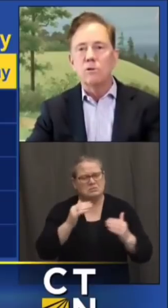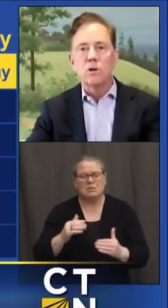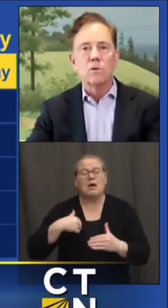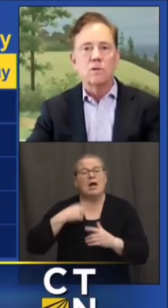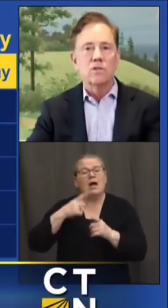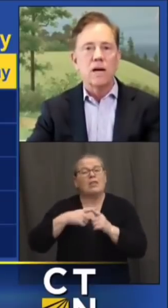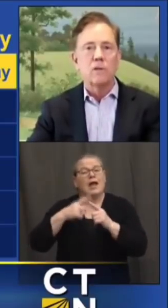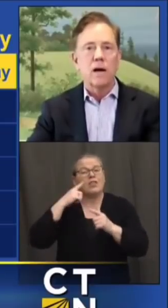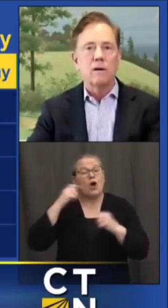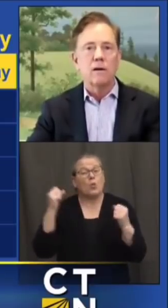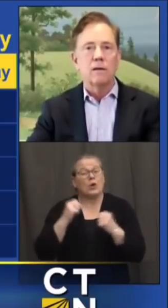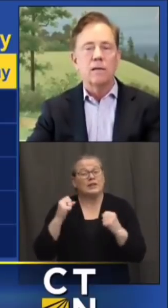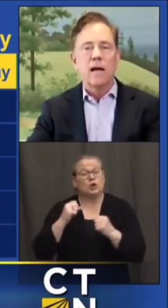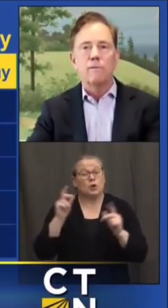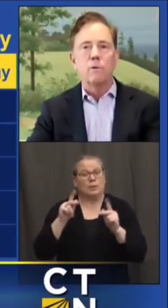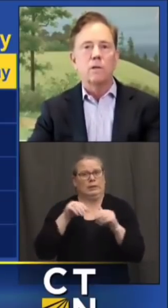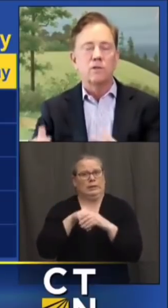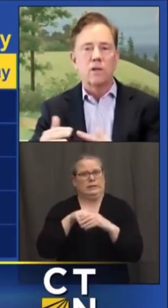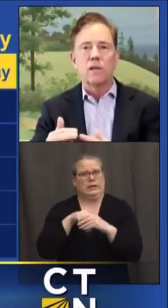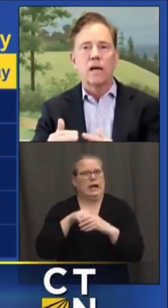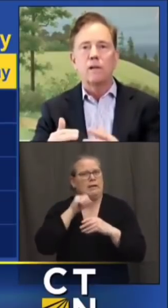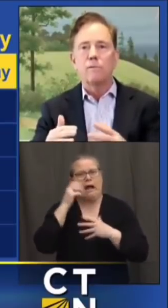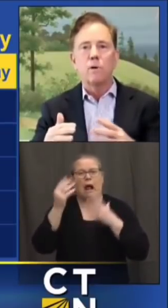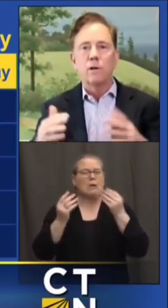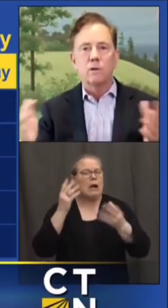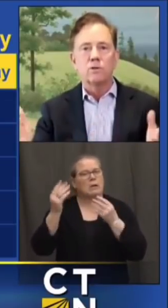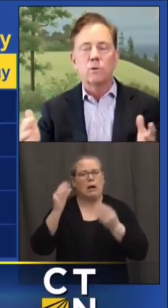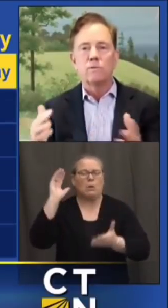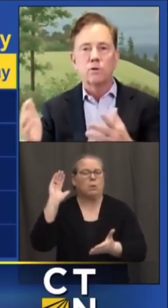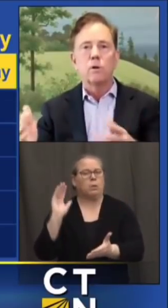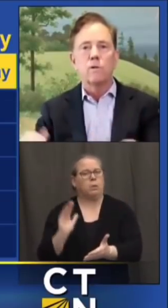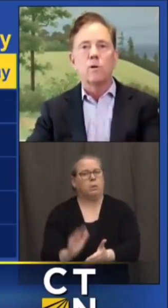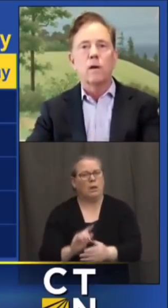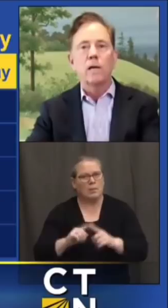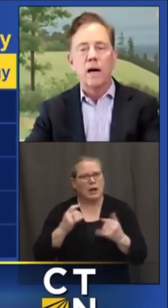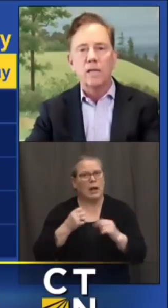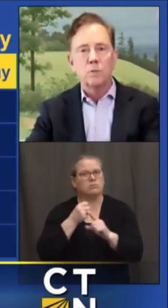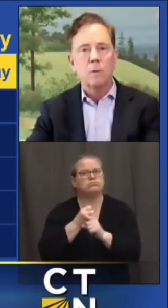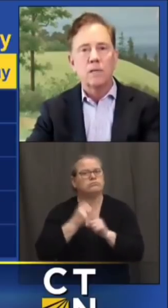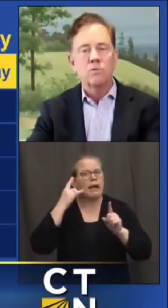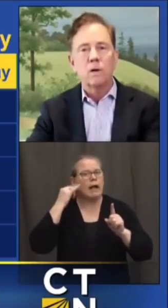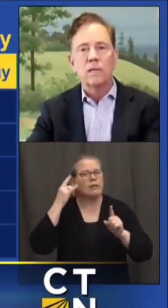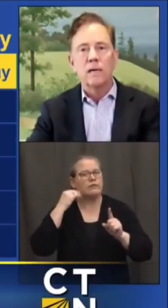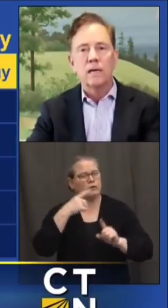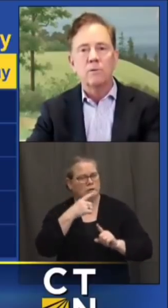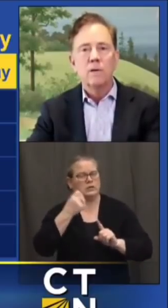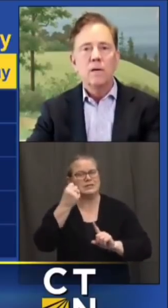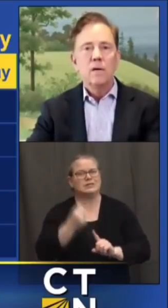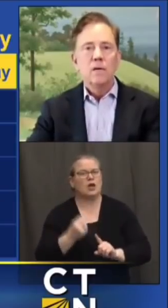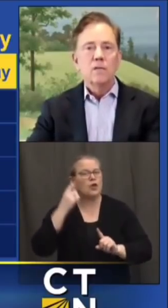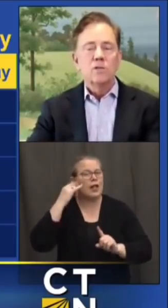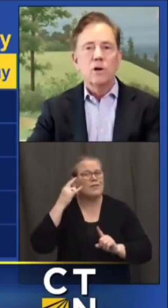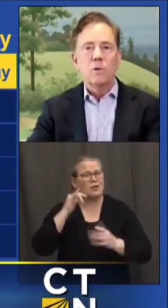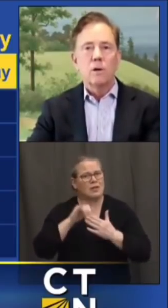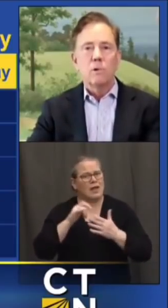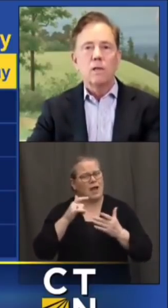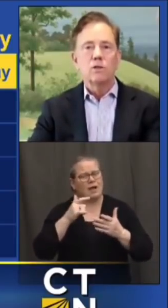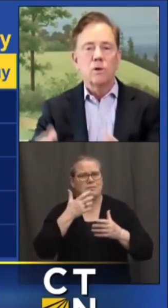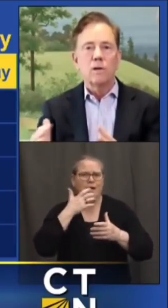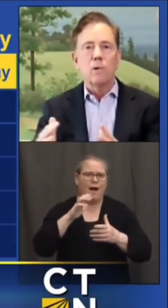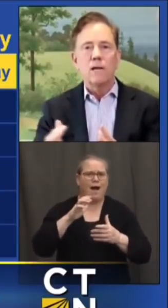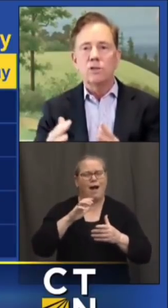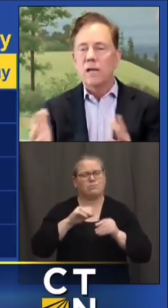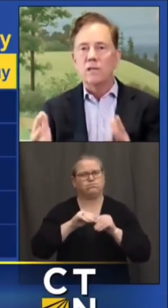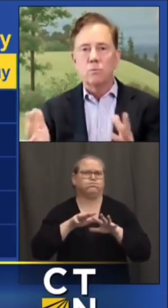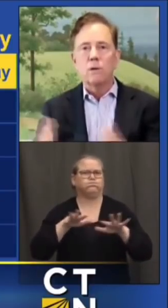Arizona and South California Southern California are sort of two of our great hot spots right now so rather than